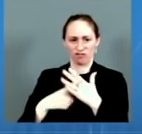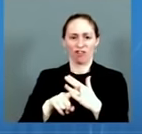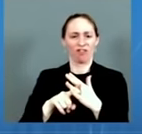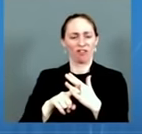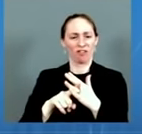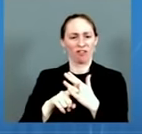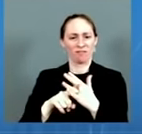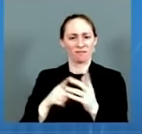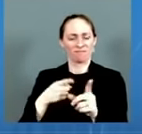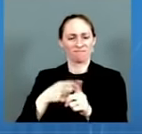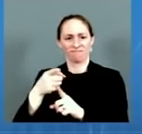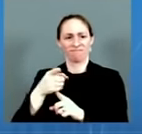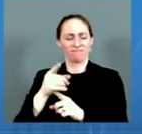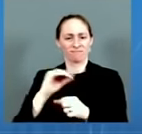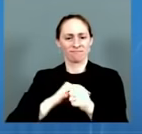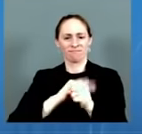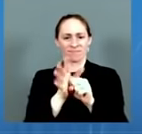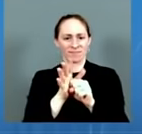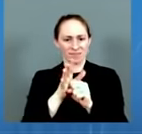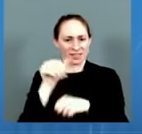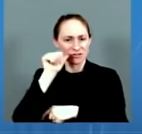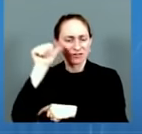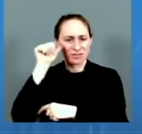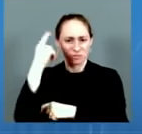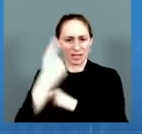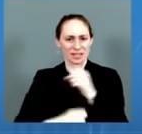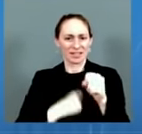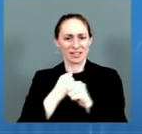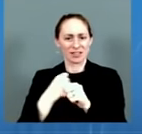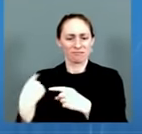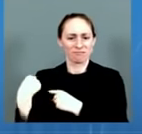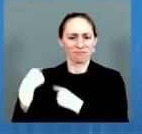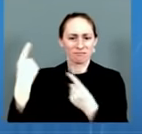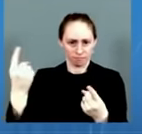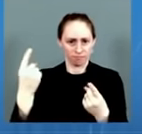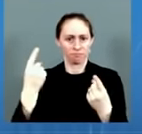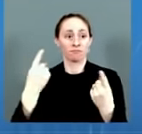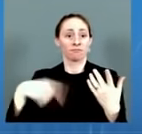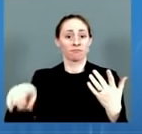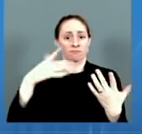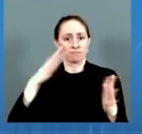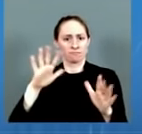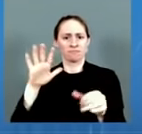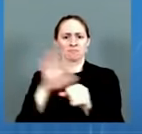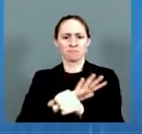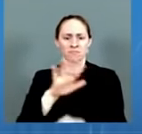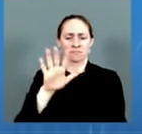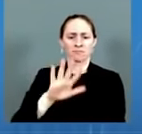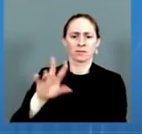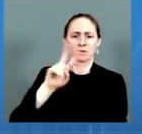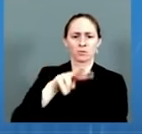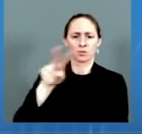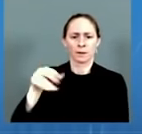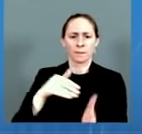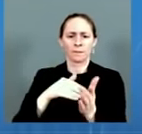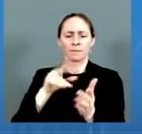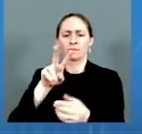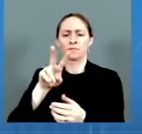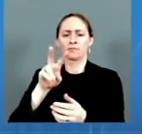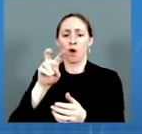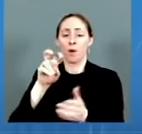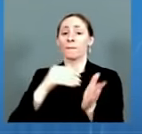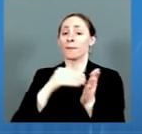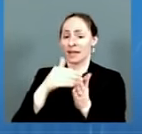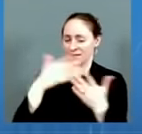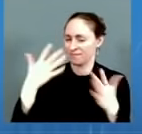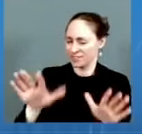and more than 55 million boosted. In this moment, as we continue to learn more and are guided by the